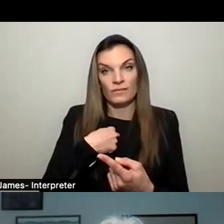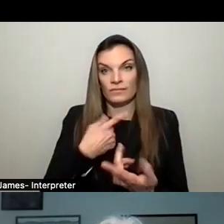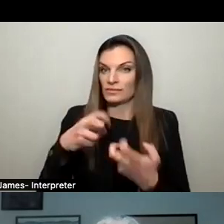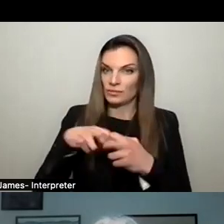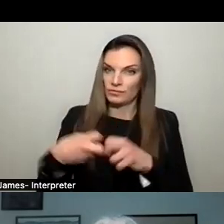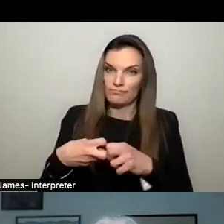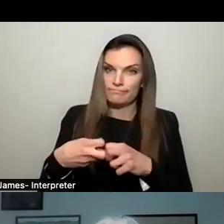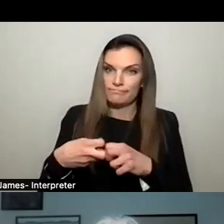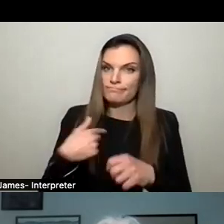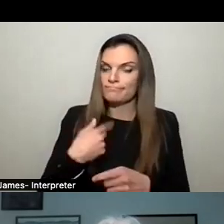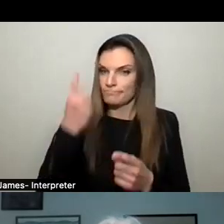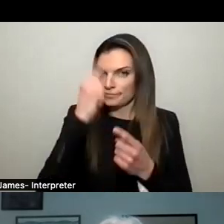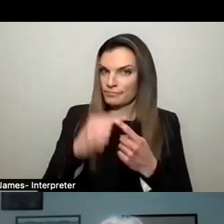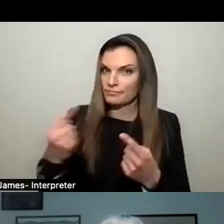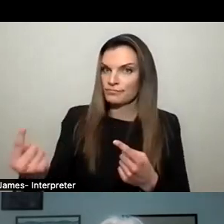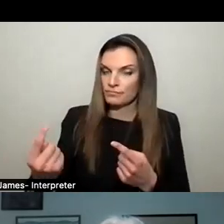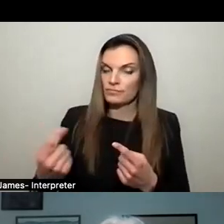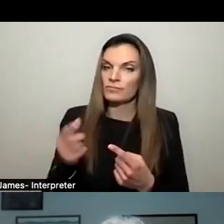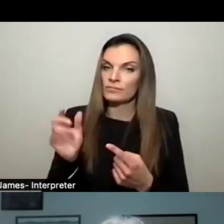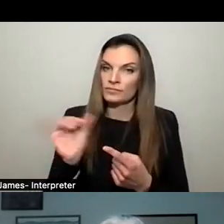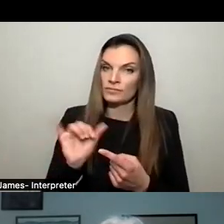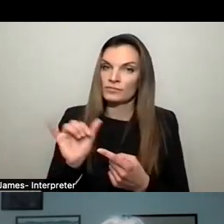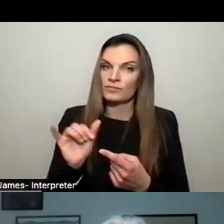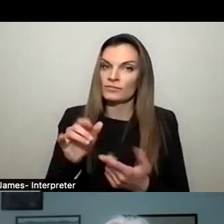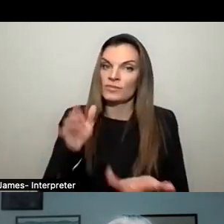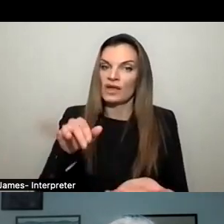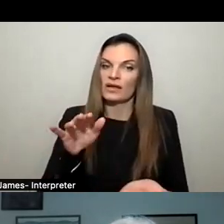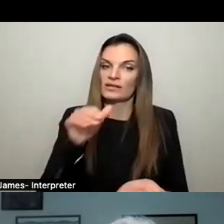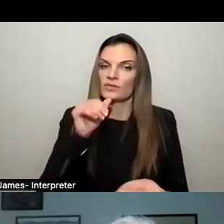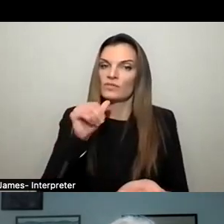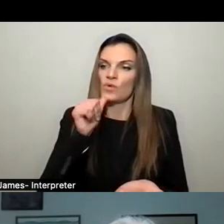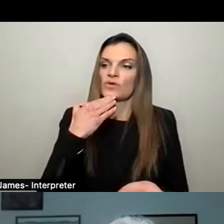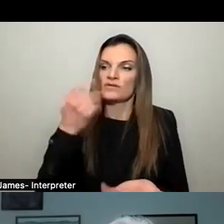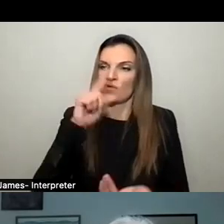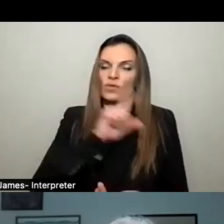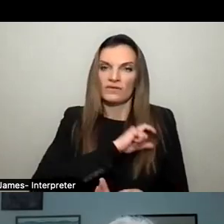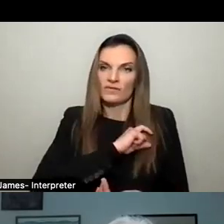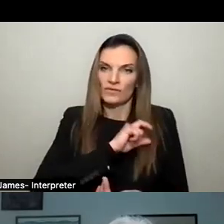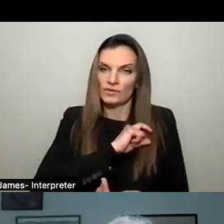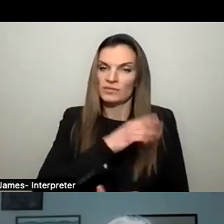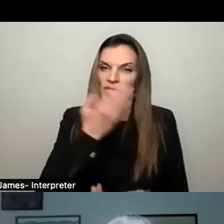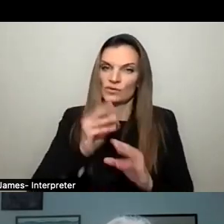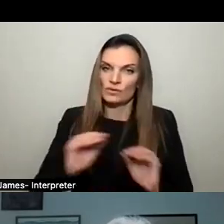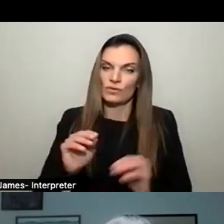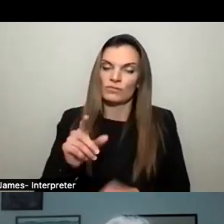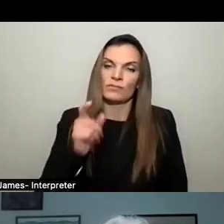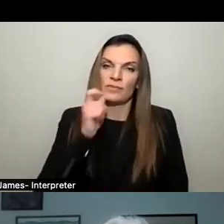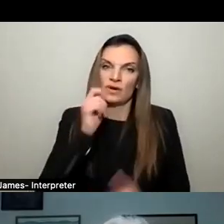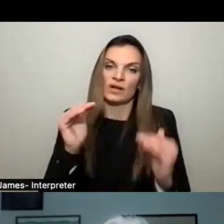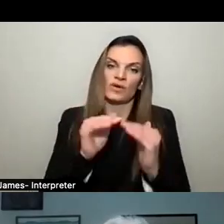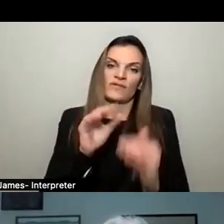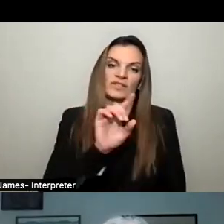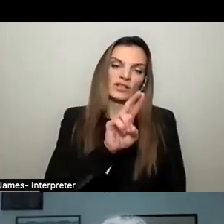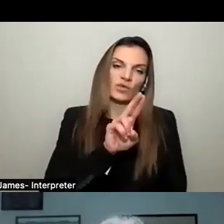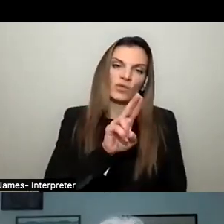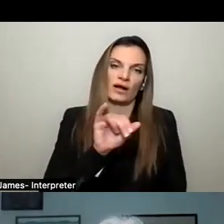for us. Um, and I think also it's going to be a problem for law enforcement because there's no marijuana equivalent of DUI or